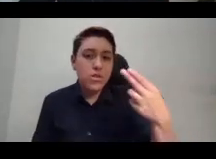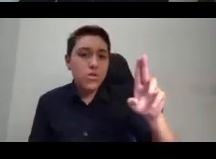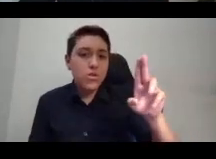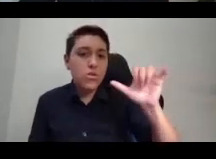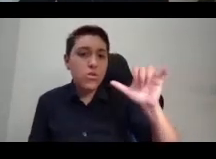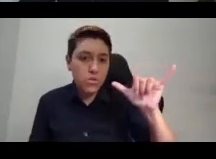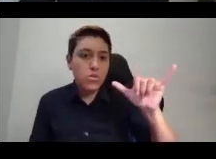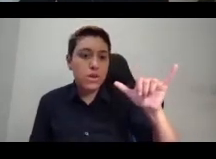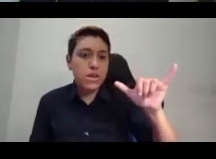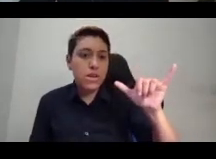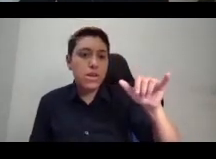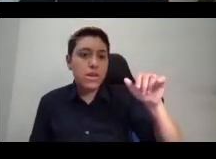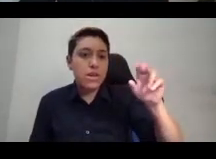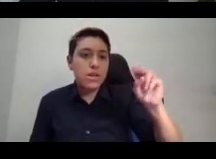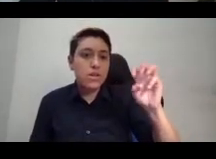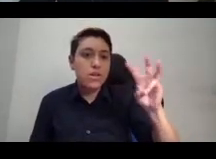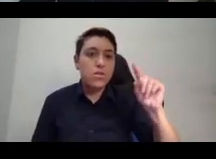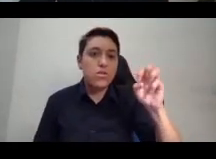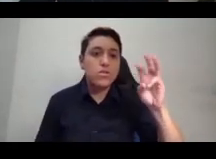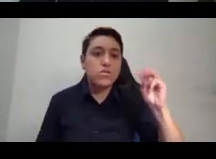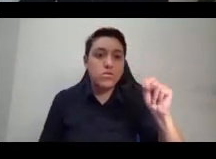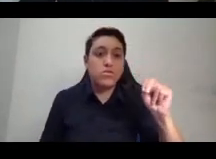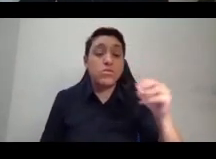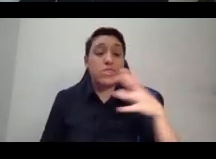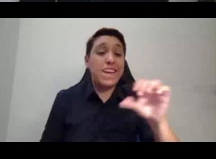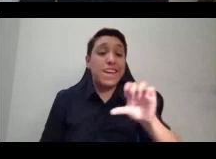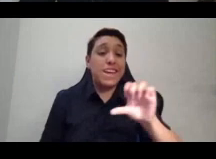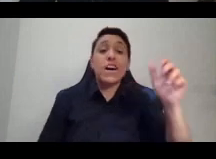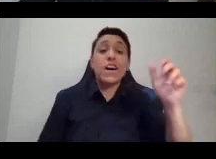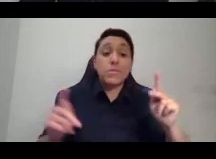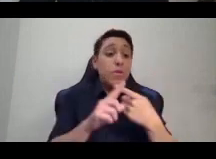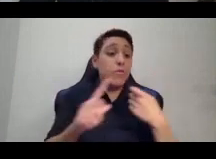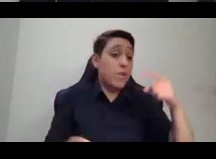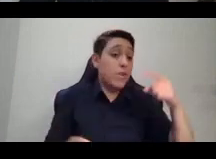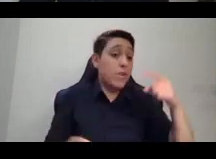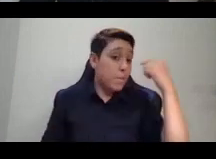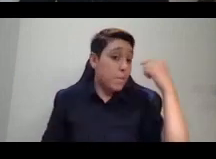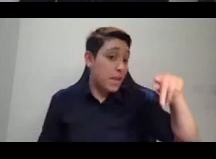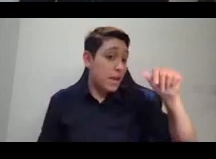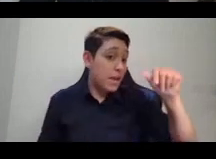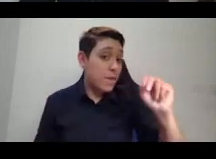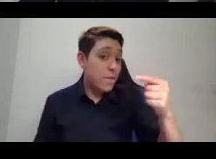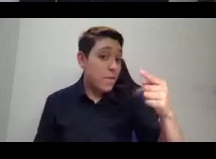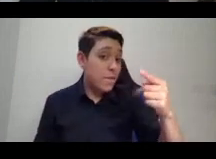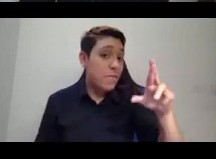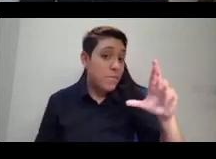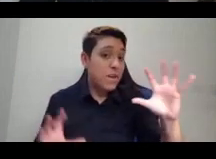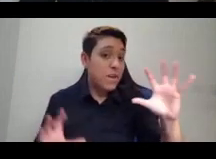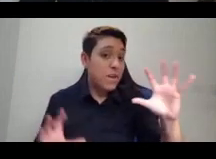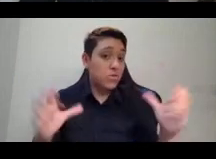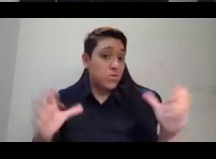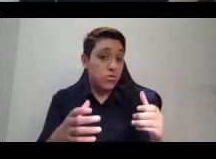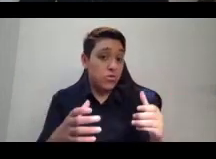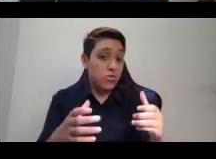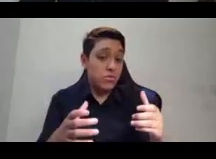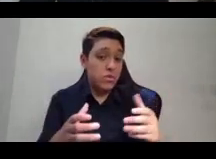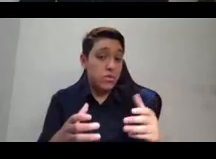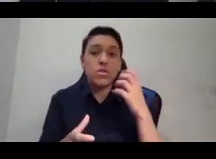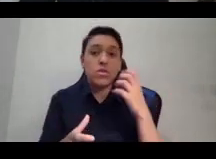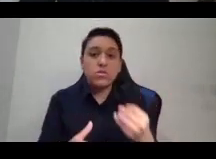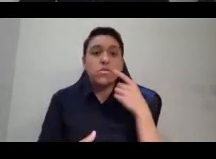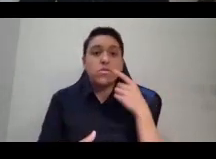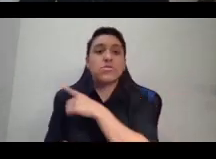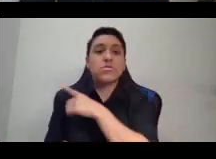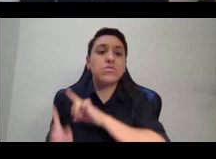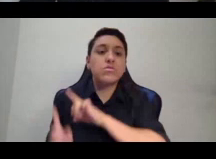Black Panther Party. And so the dreams and visions for decolonizing North